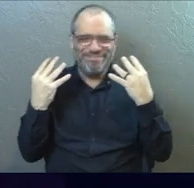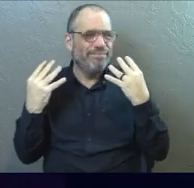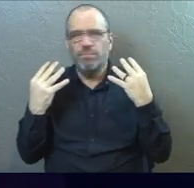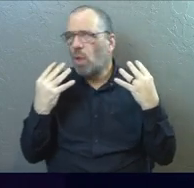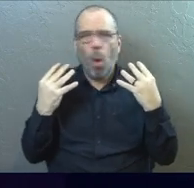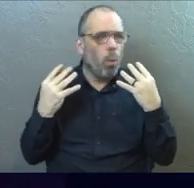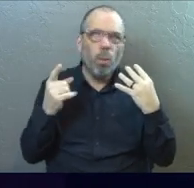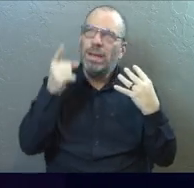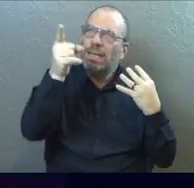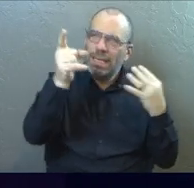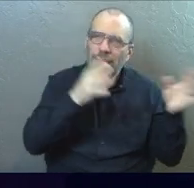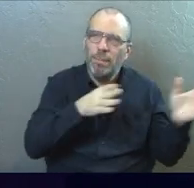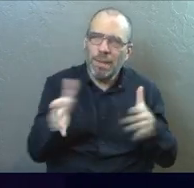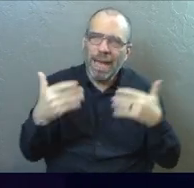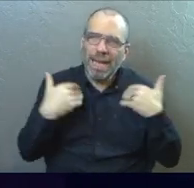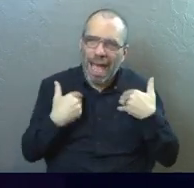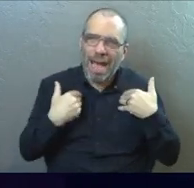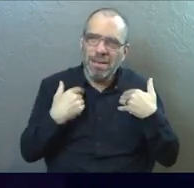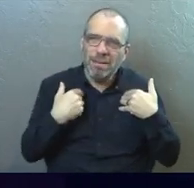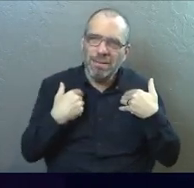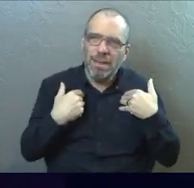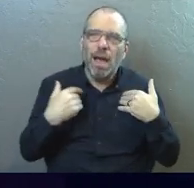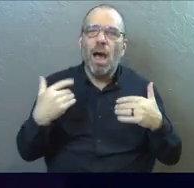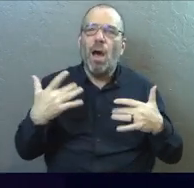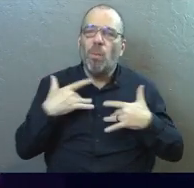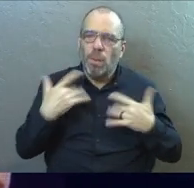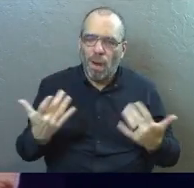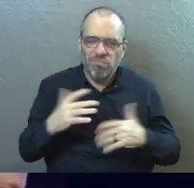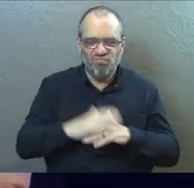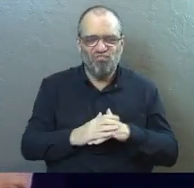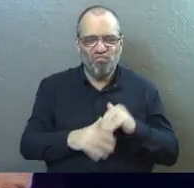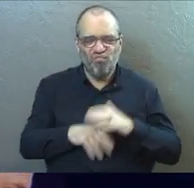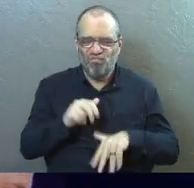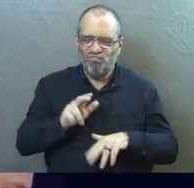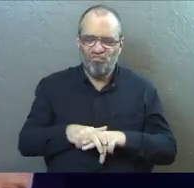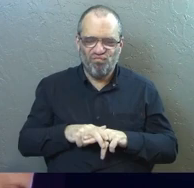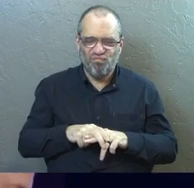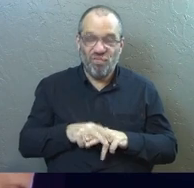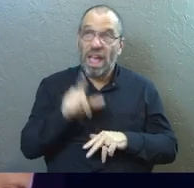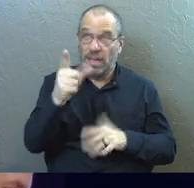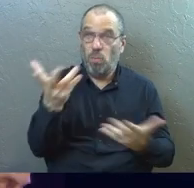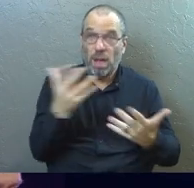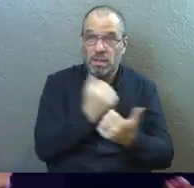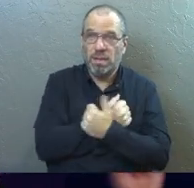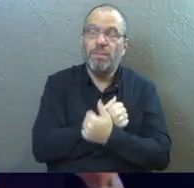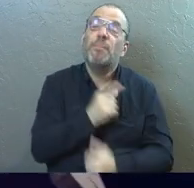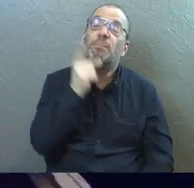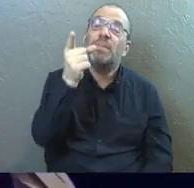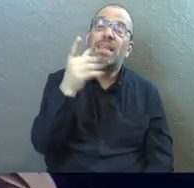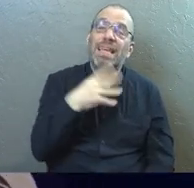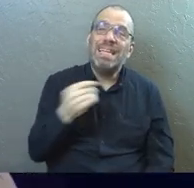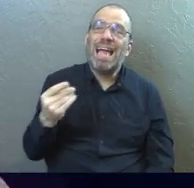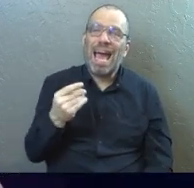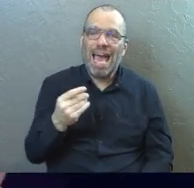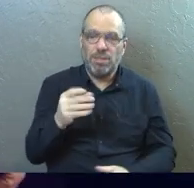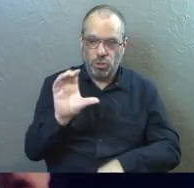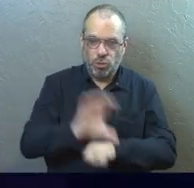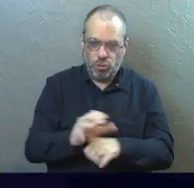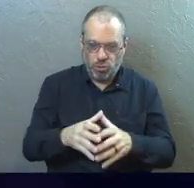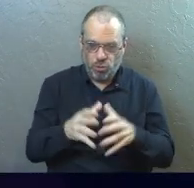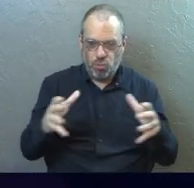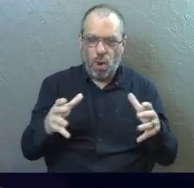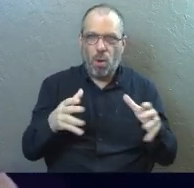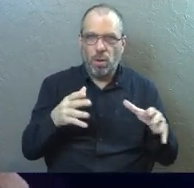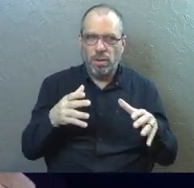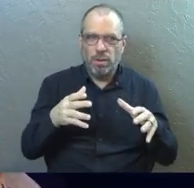God's got plans, guys. We tend to want to be comfy. He tends to want to love. He also likes to grow churches sooner